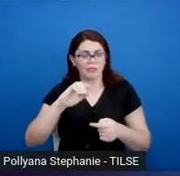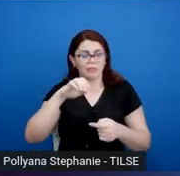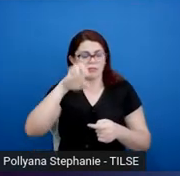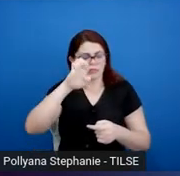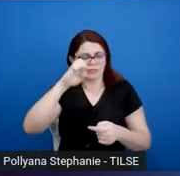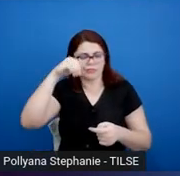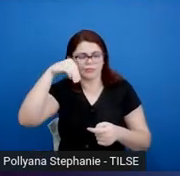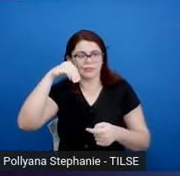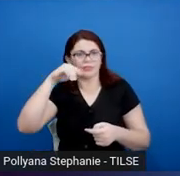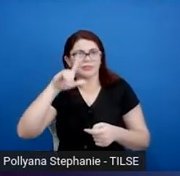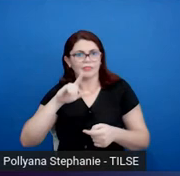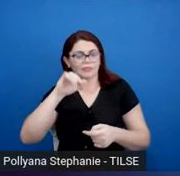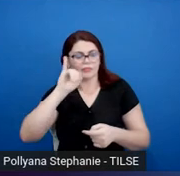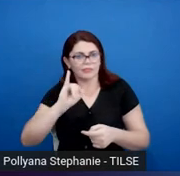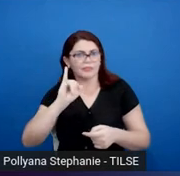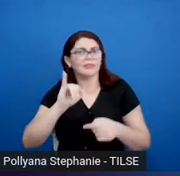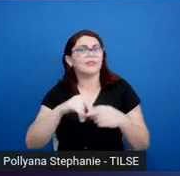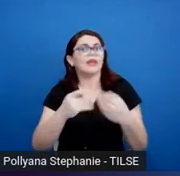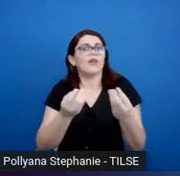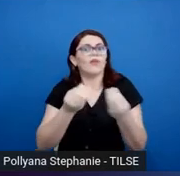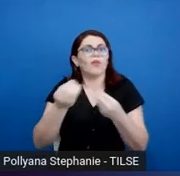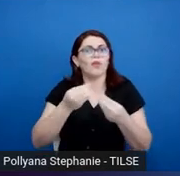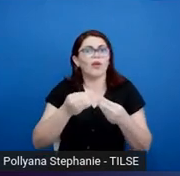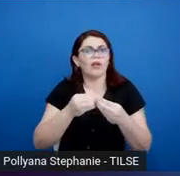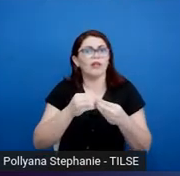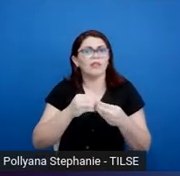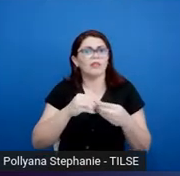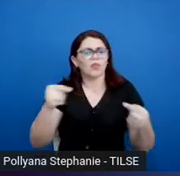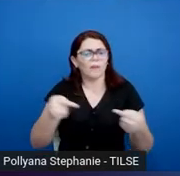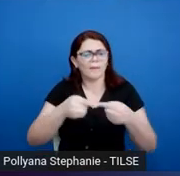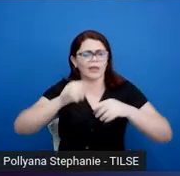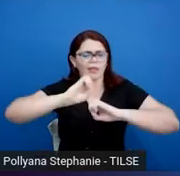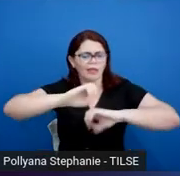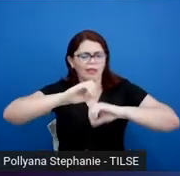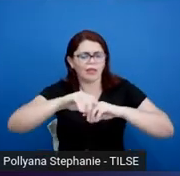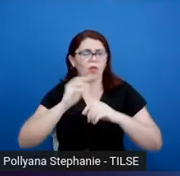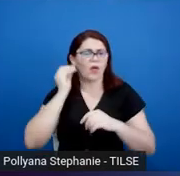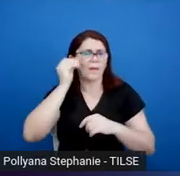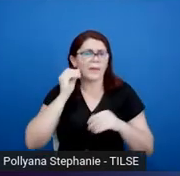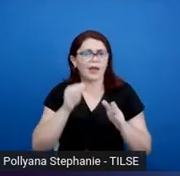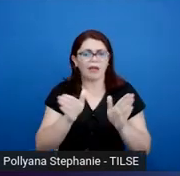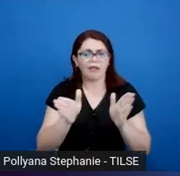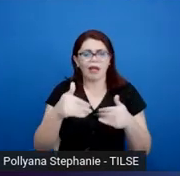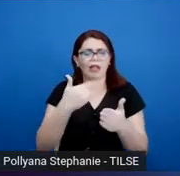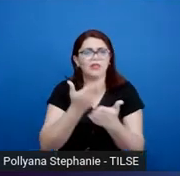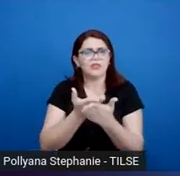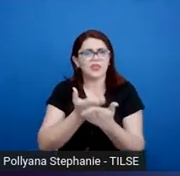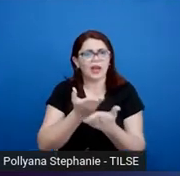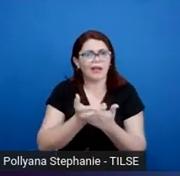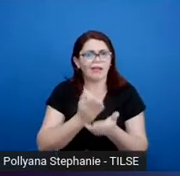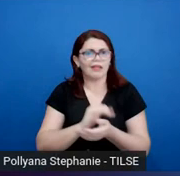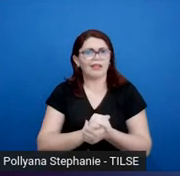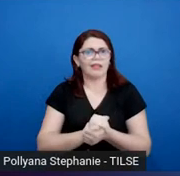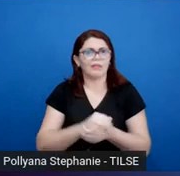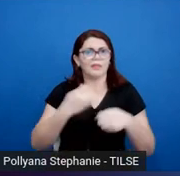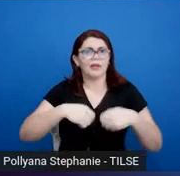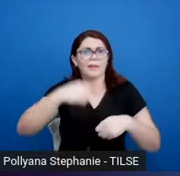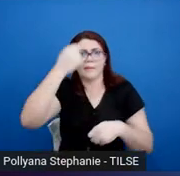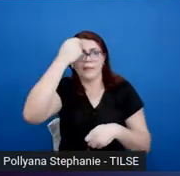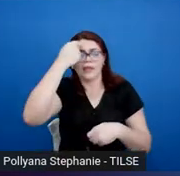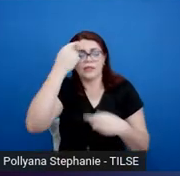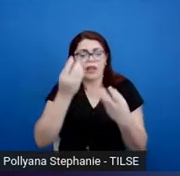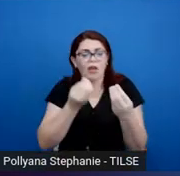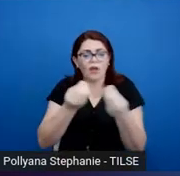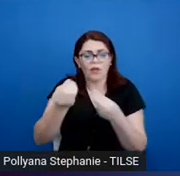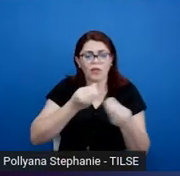back to our own educations possibly or to our experiences in the classroom and think about how language and